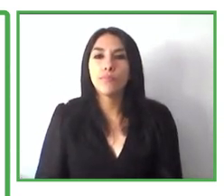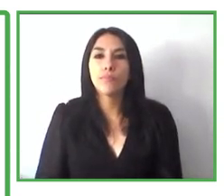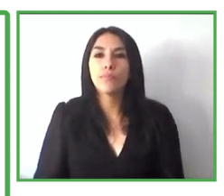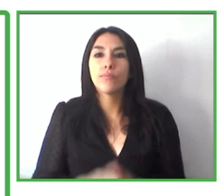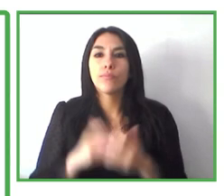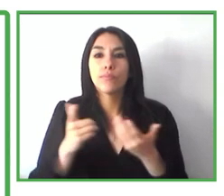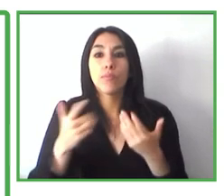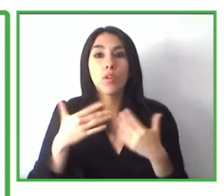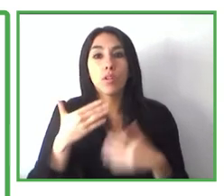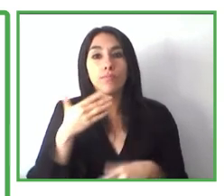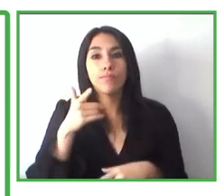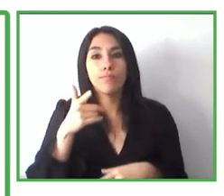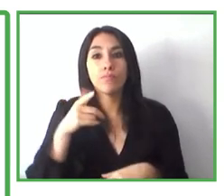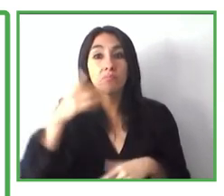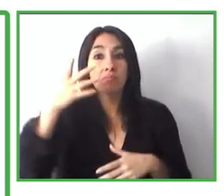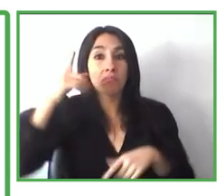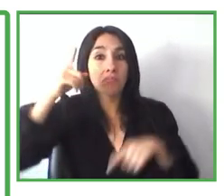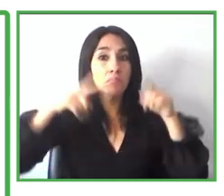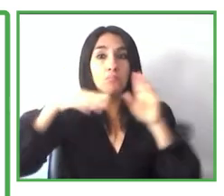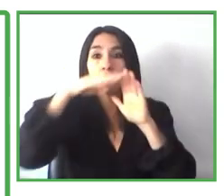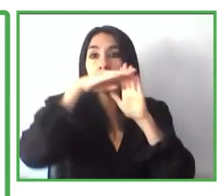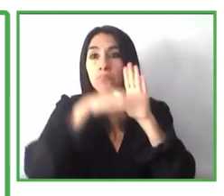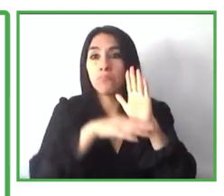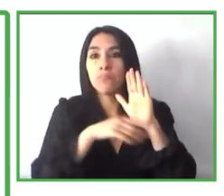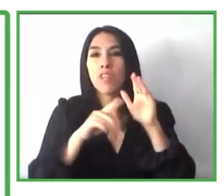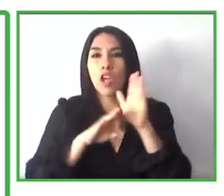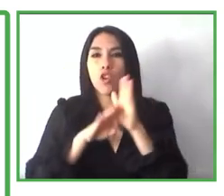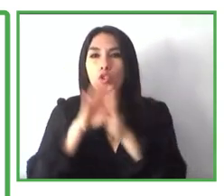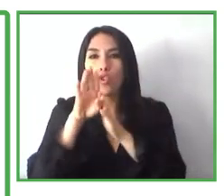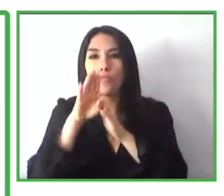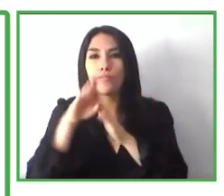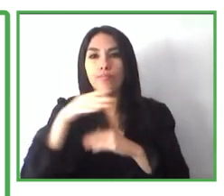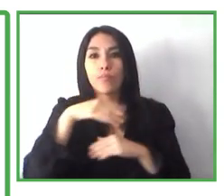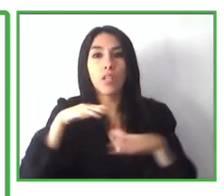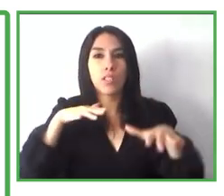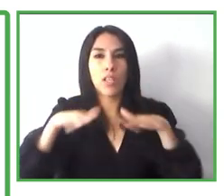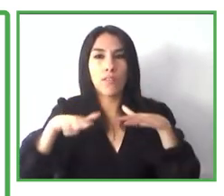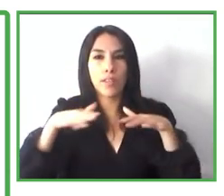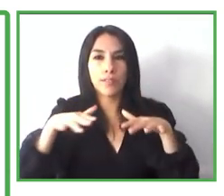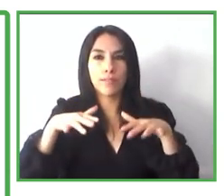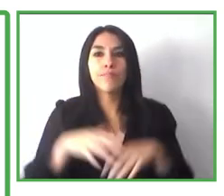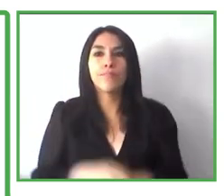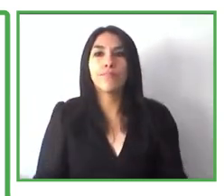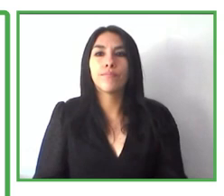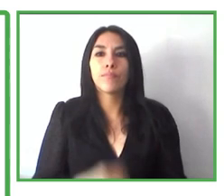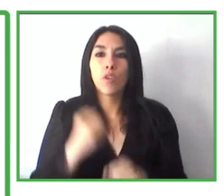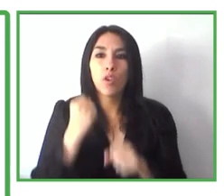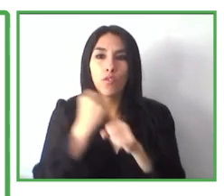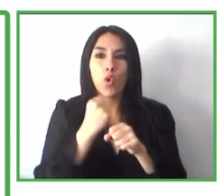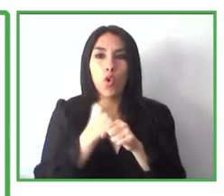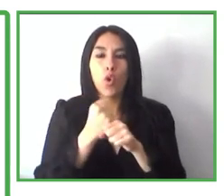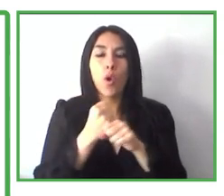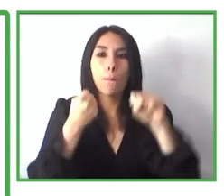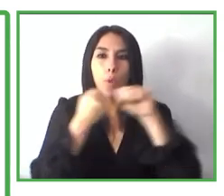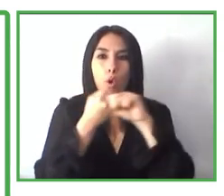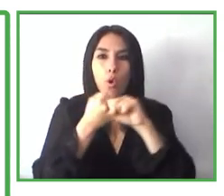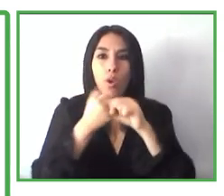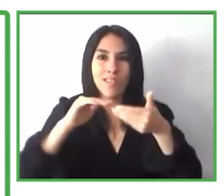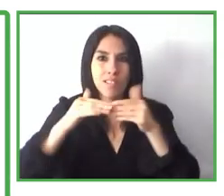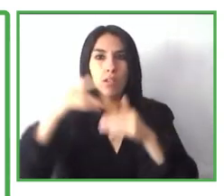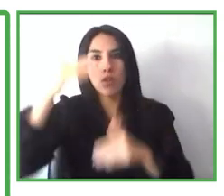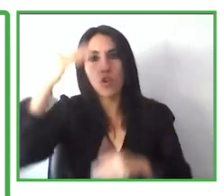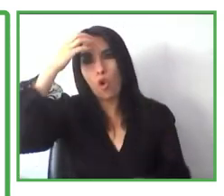Well, here we have some general information regarding our service to support employment